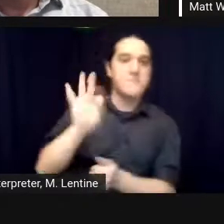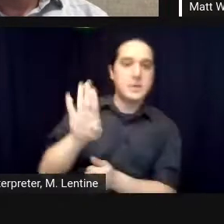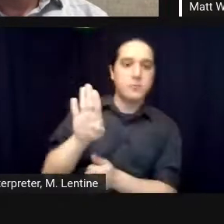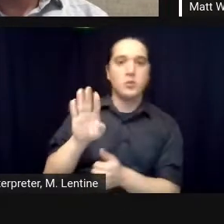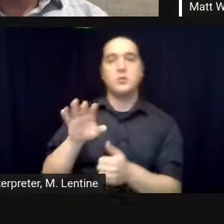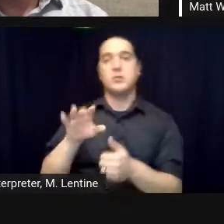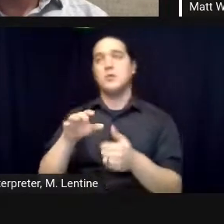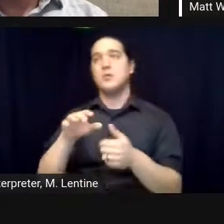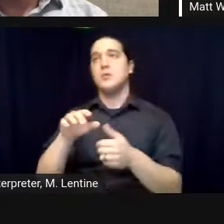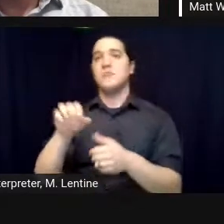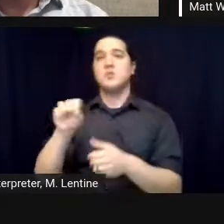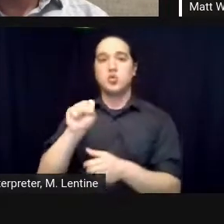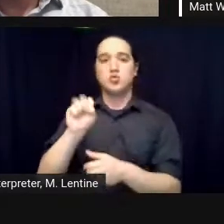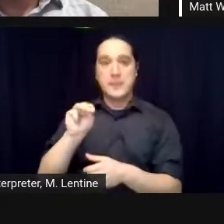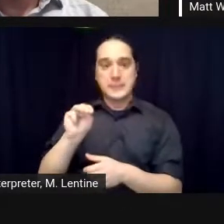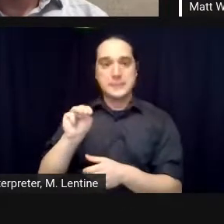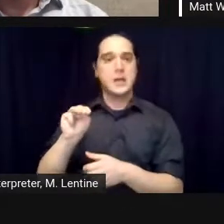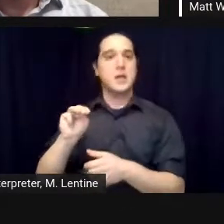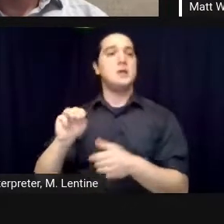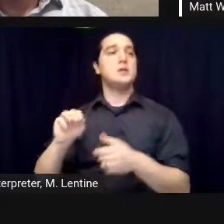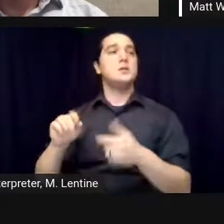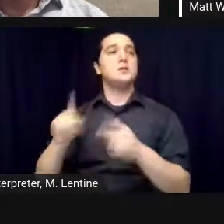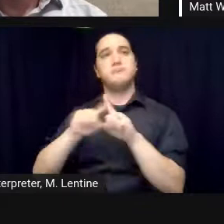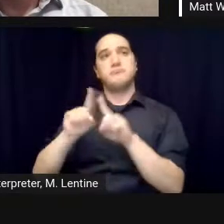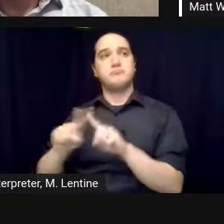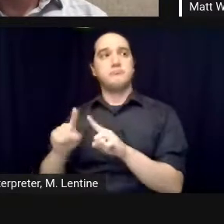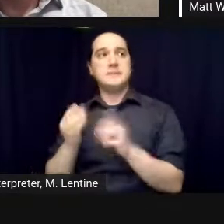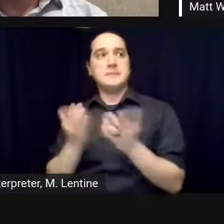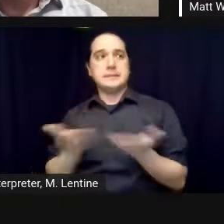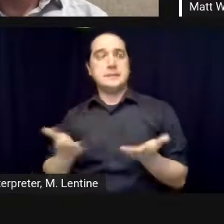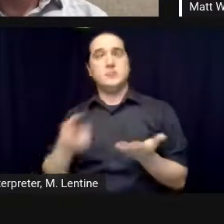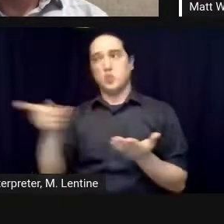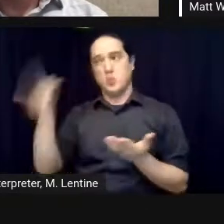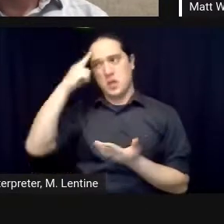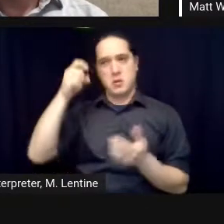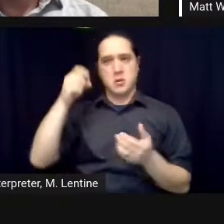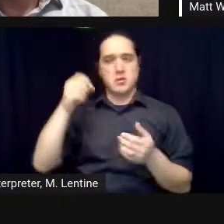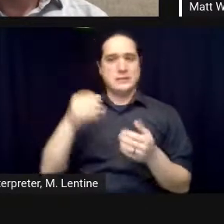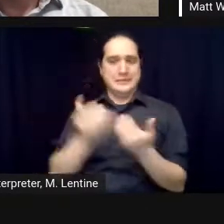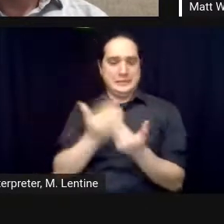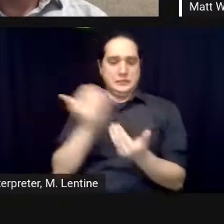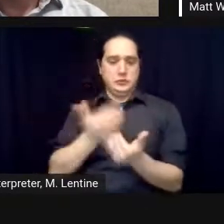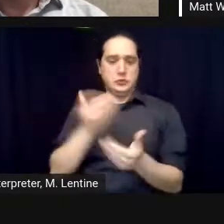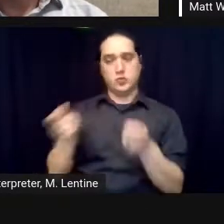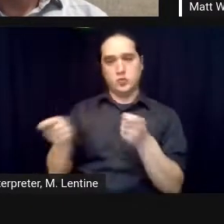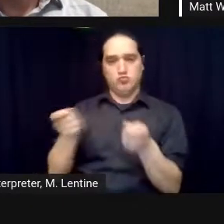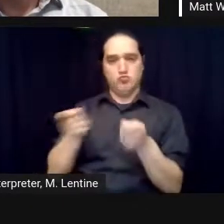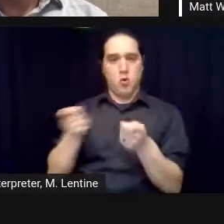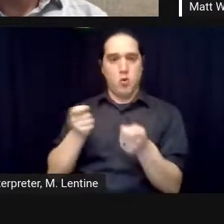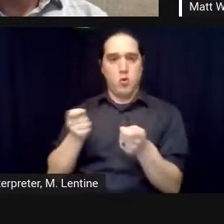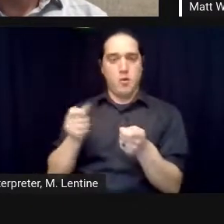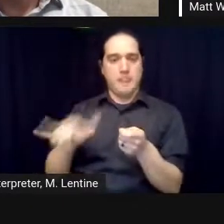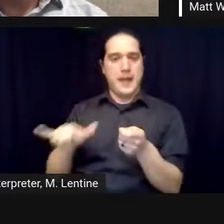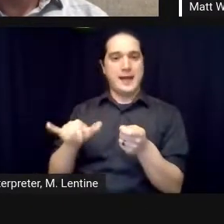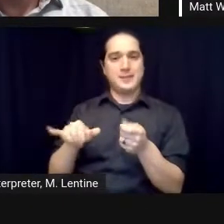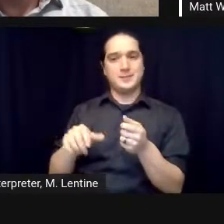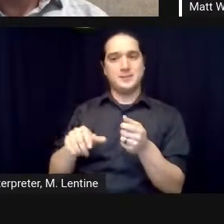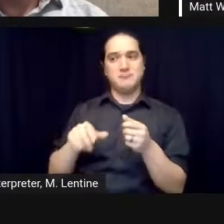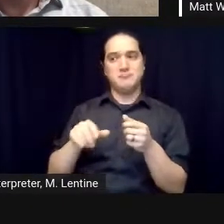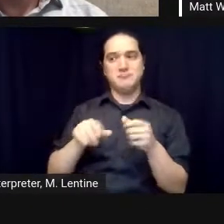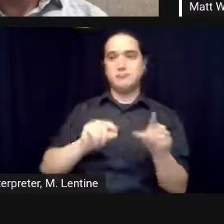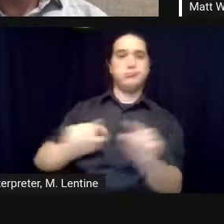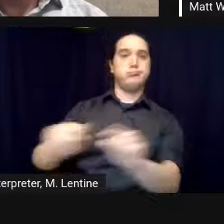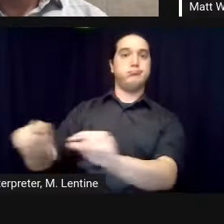became very fond of uh you know talk radio shows because they had a longer time where you could actually